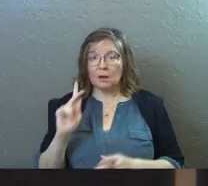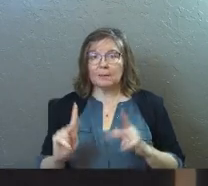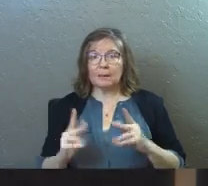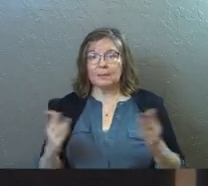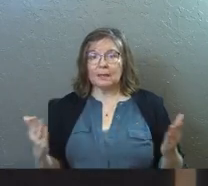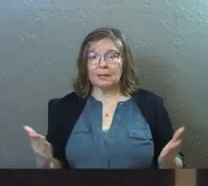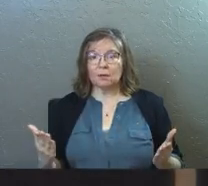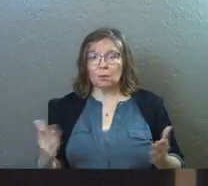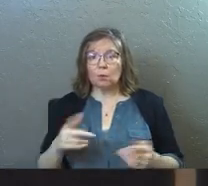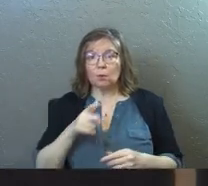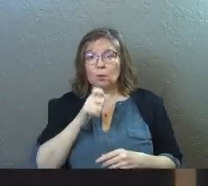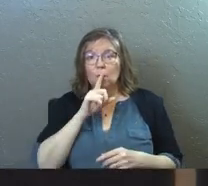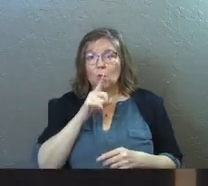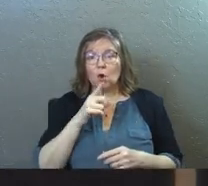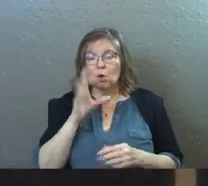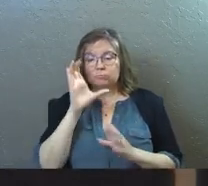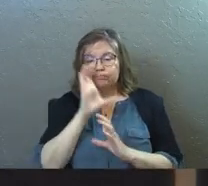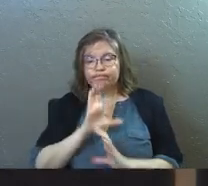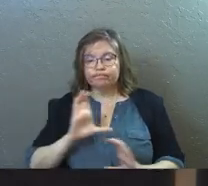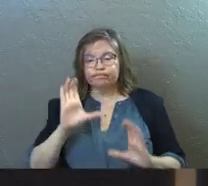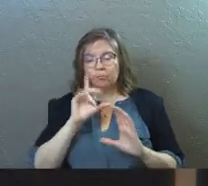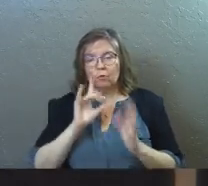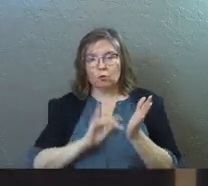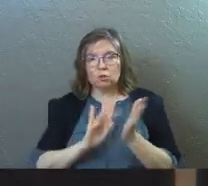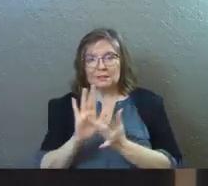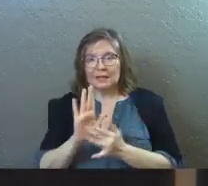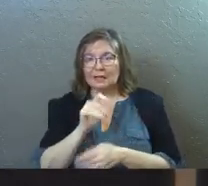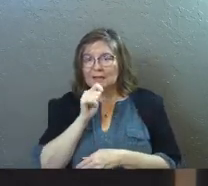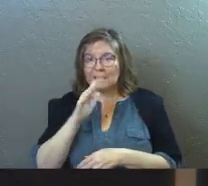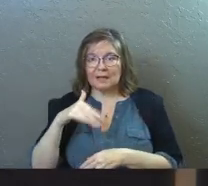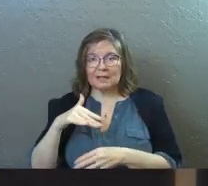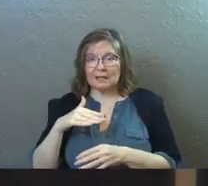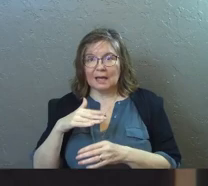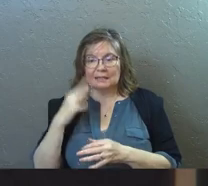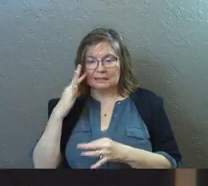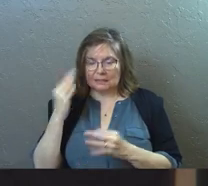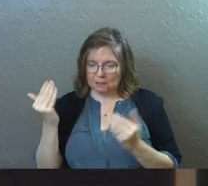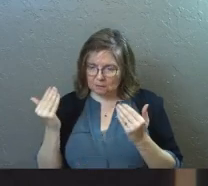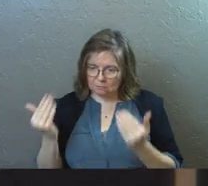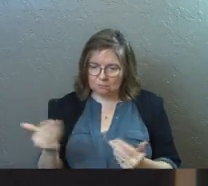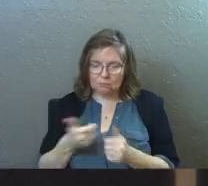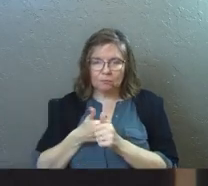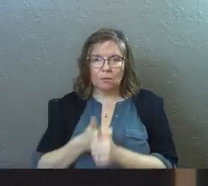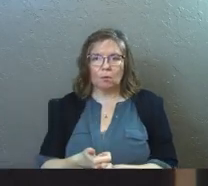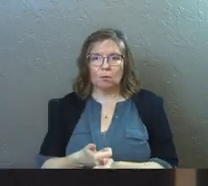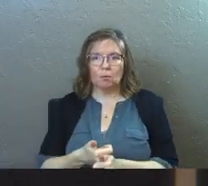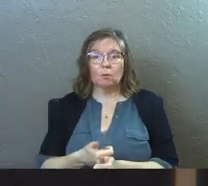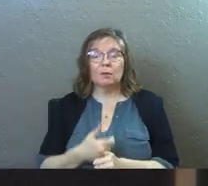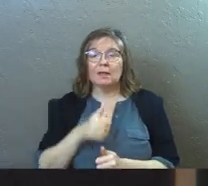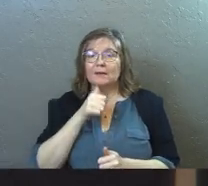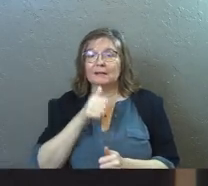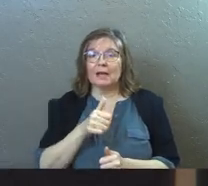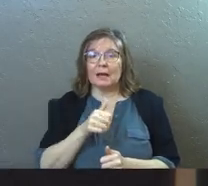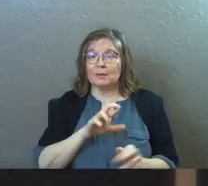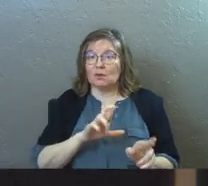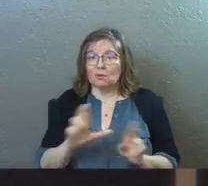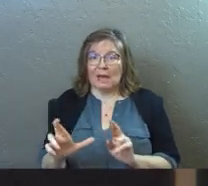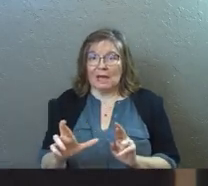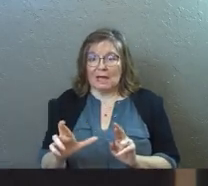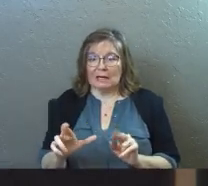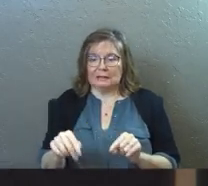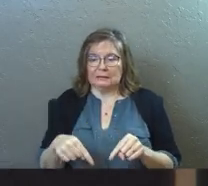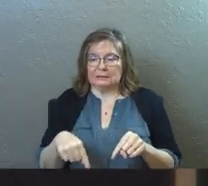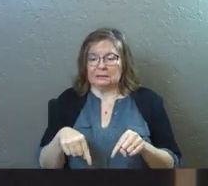are folks here who are seeking after Jesus and have not yet crossed the line of faith. They haven't been ready